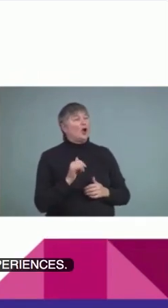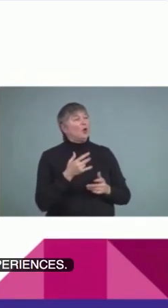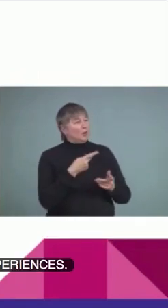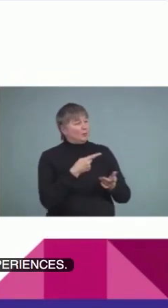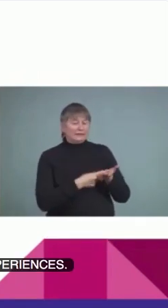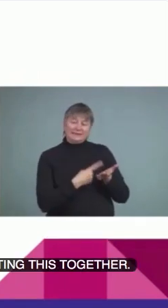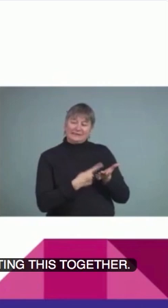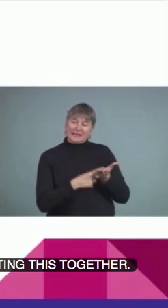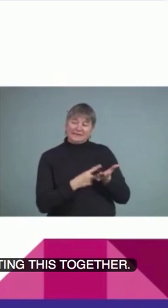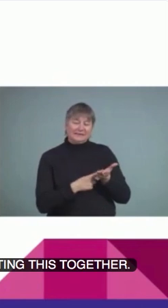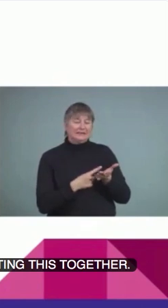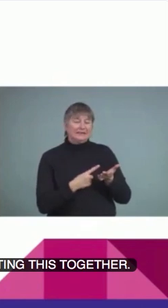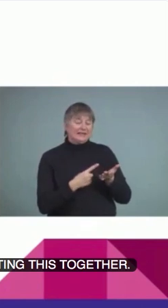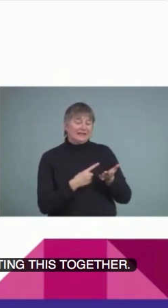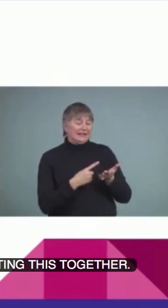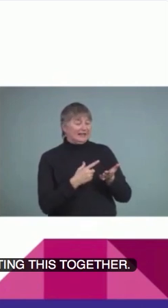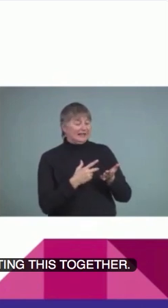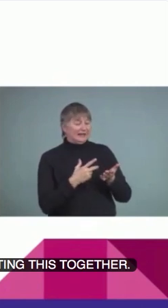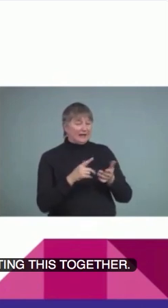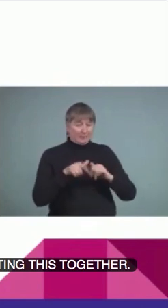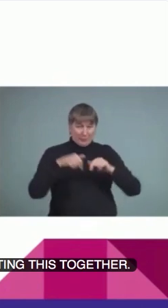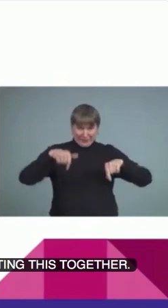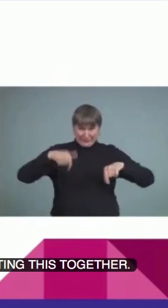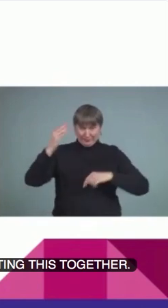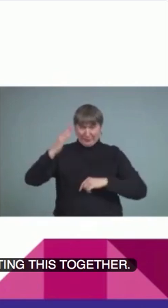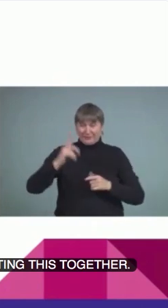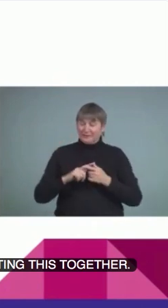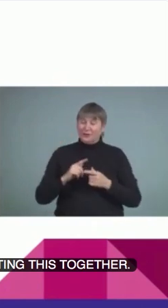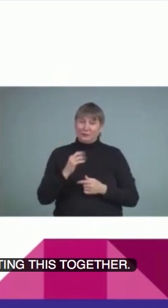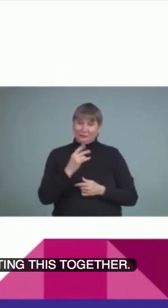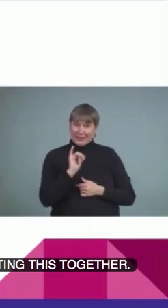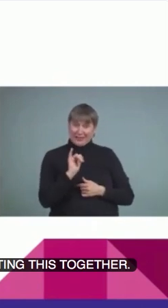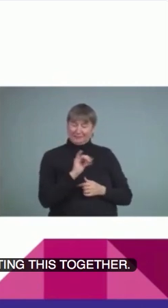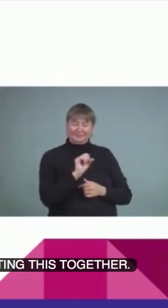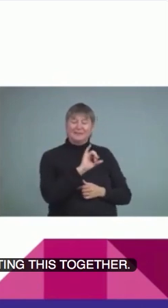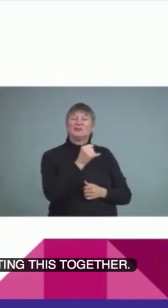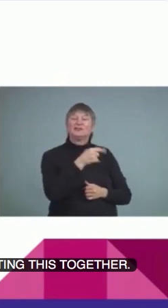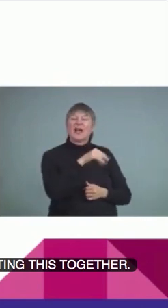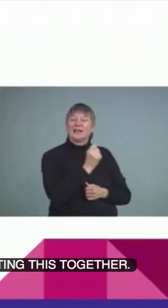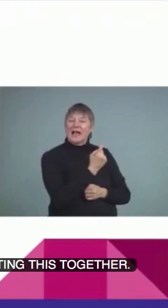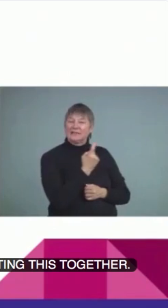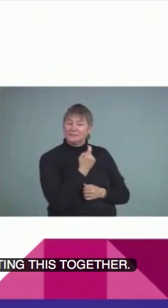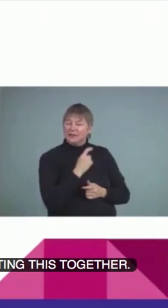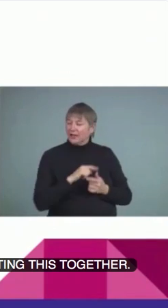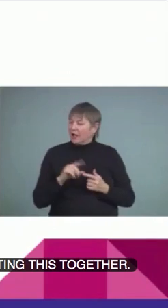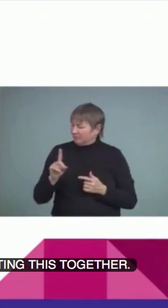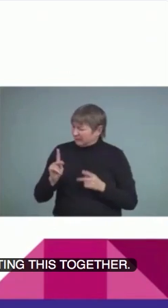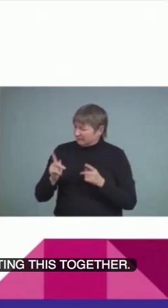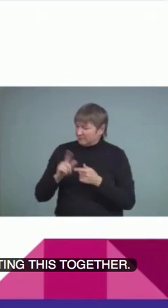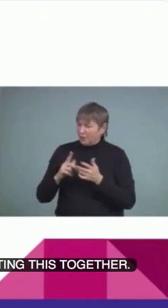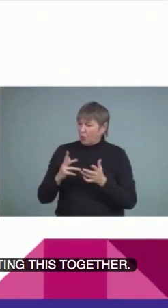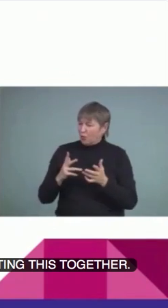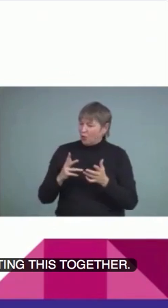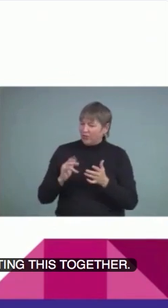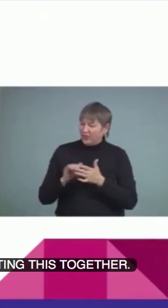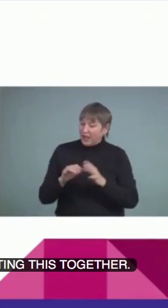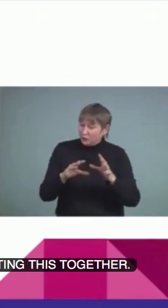are you typically seeing your L's gravitate towards other students who are from the same place or speak the